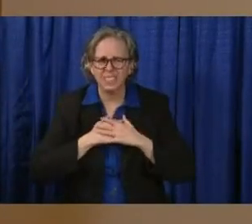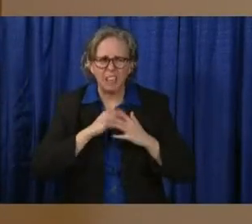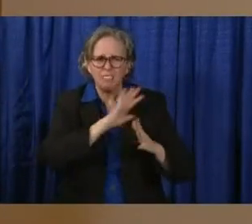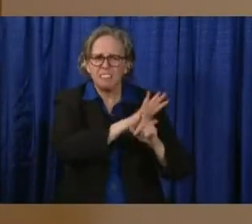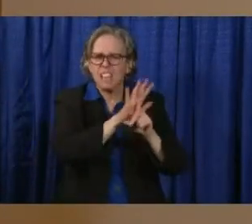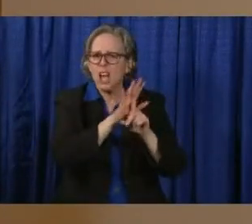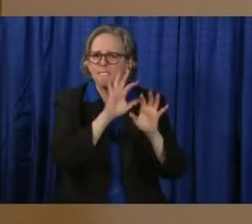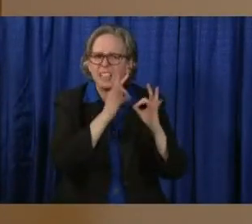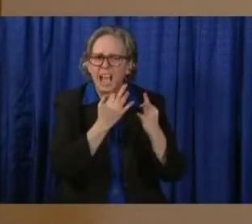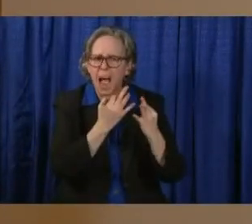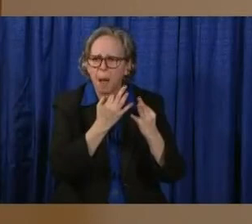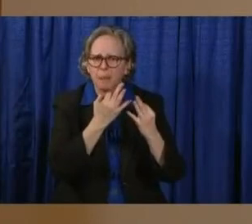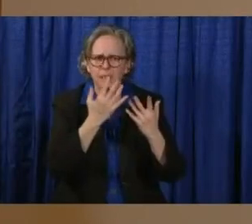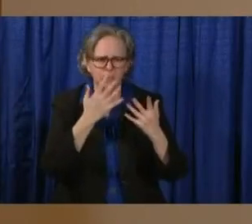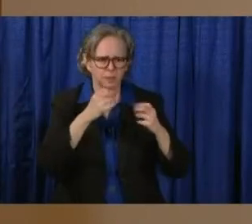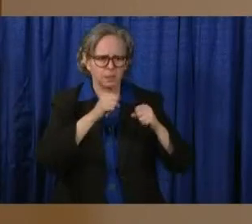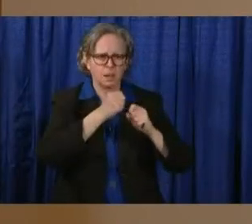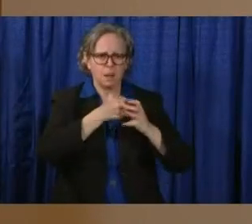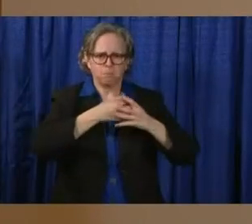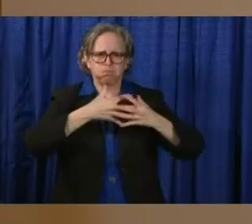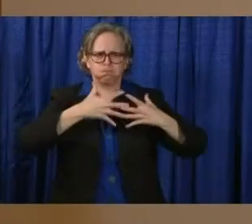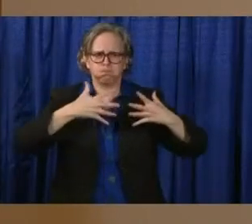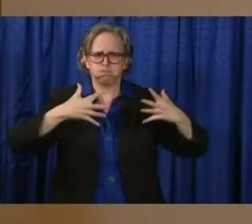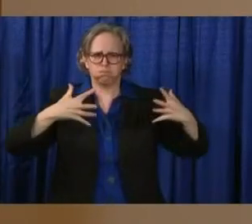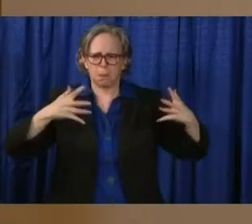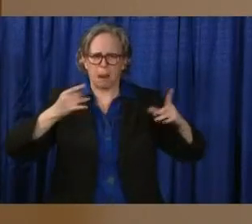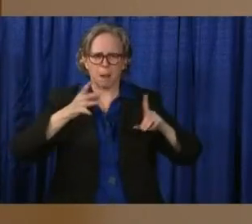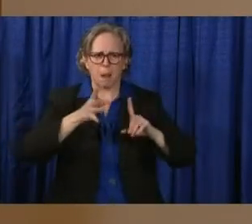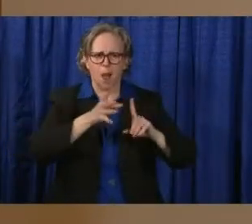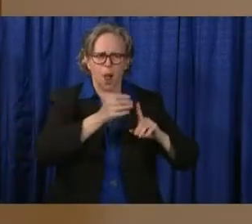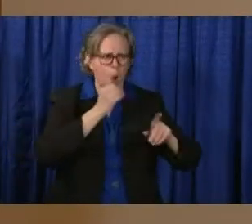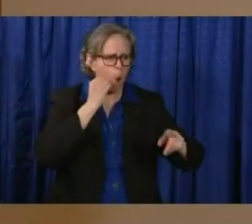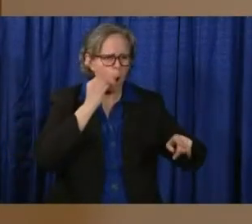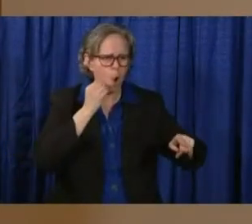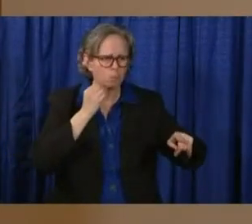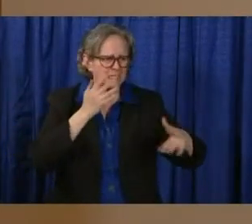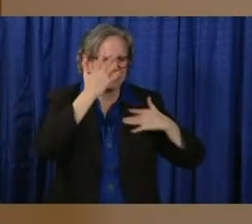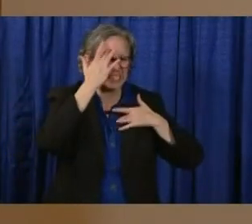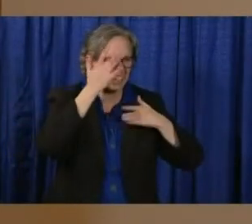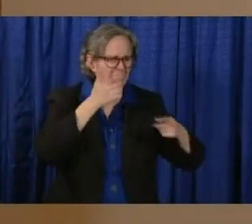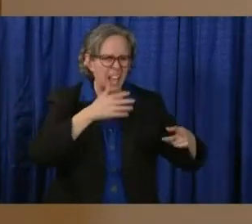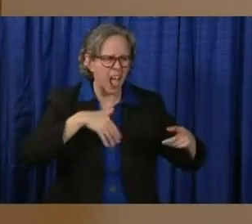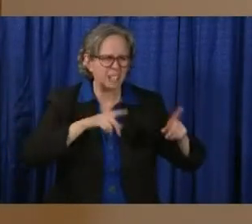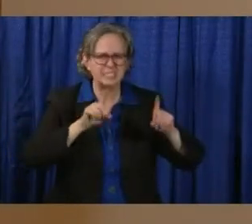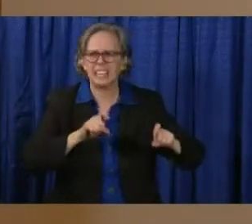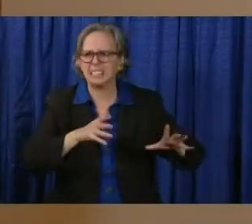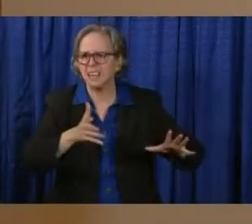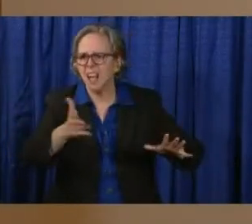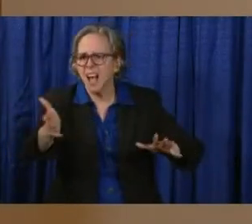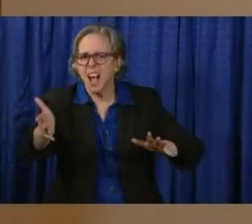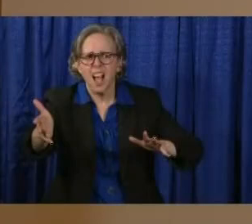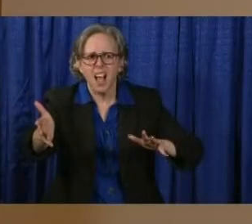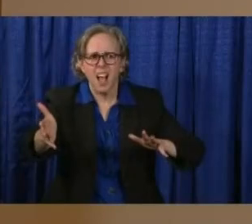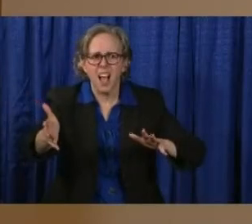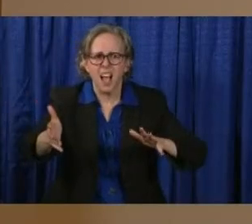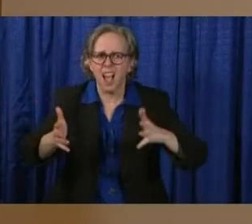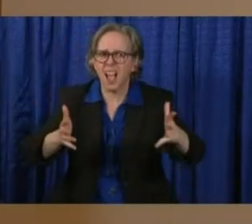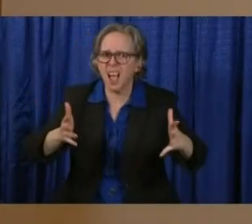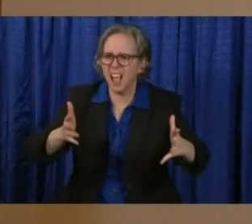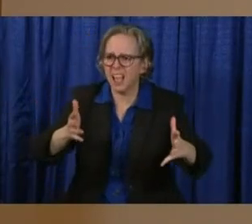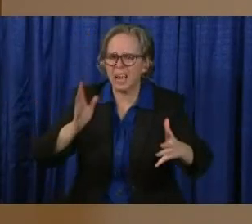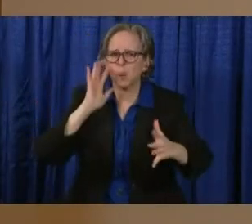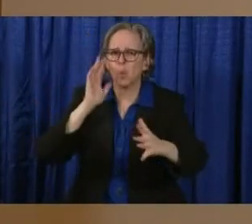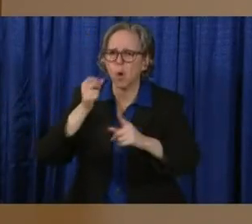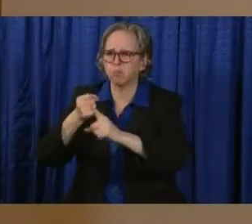homesick who have never even been tested. We all know somebody. That's going to impact all of us. And as those things